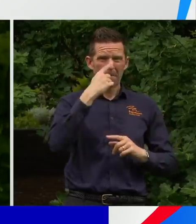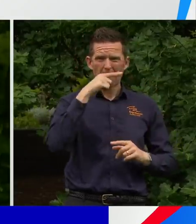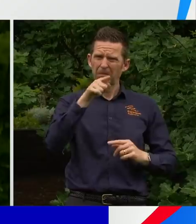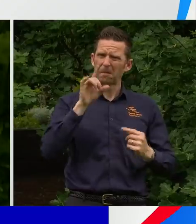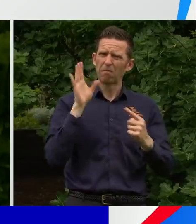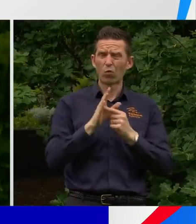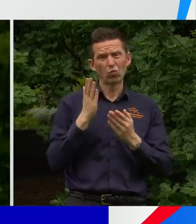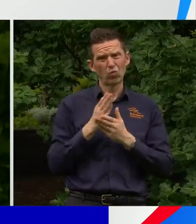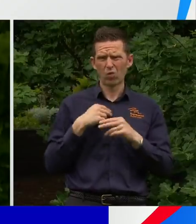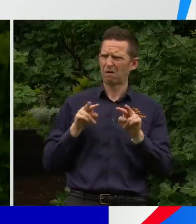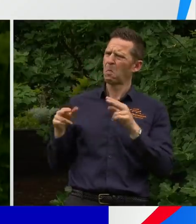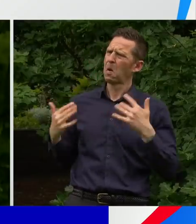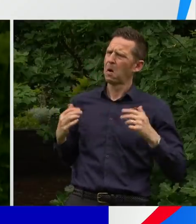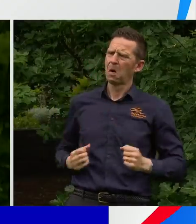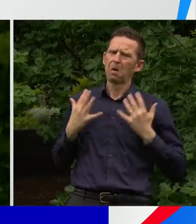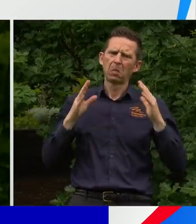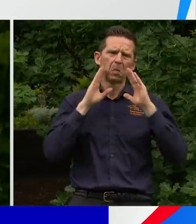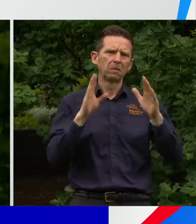wonderful thing to watch.